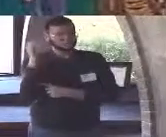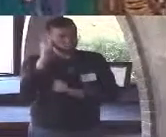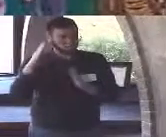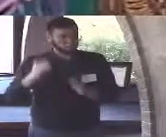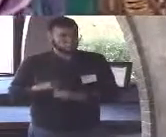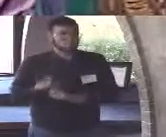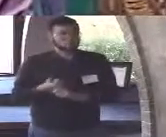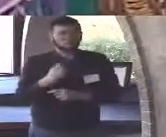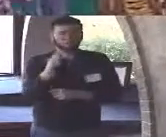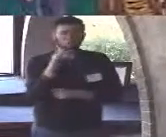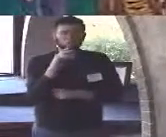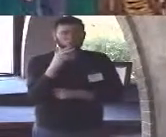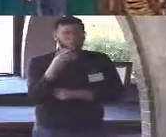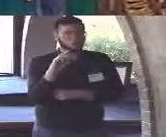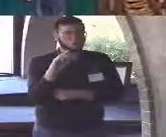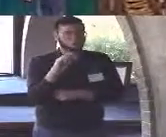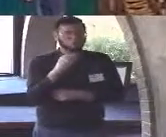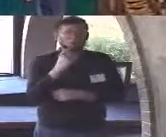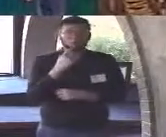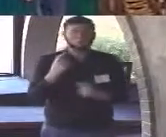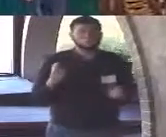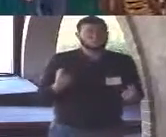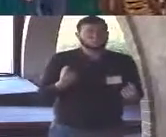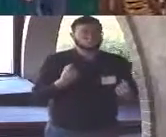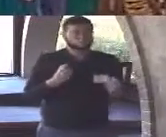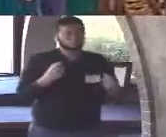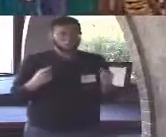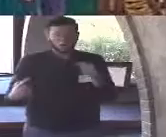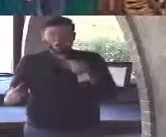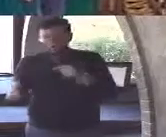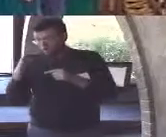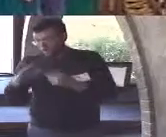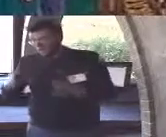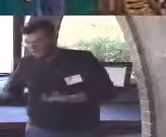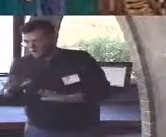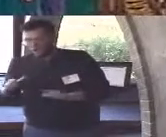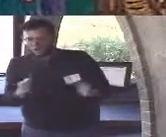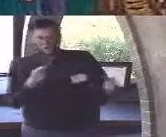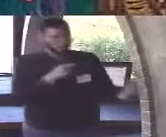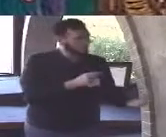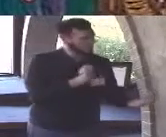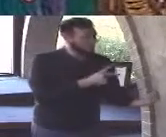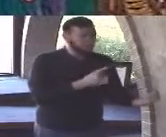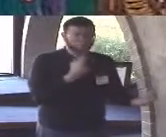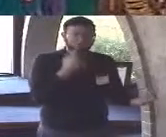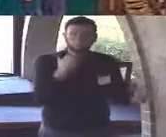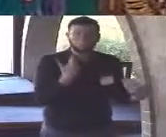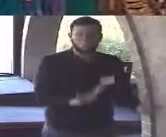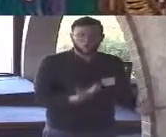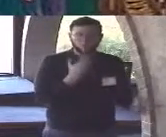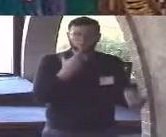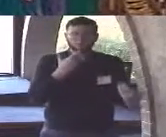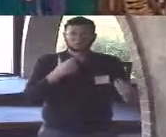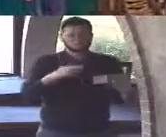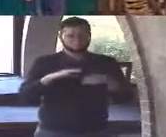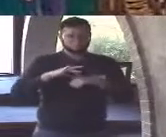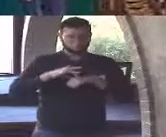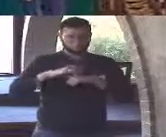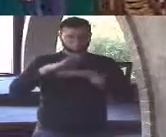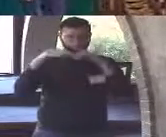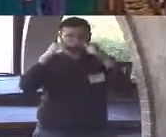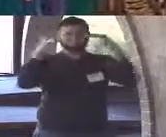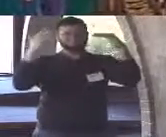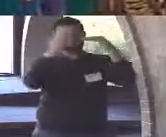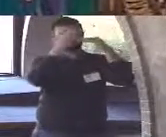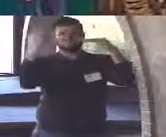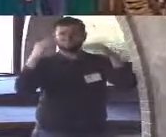basically Kierkegaard argues thusly granted faith in any kind of God or transcendent reality that might be